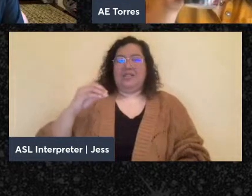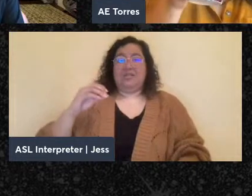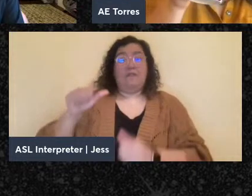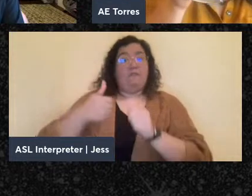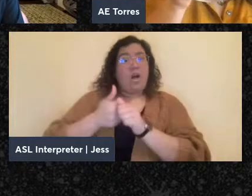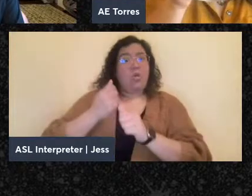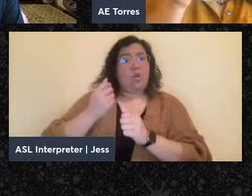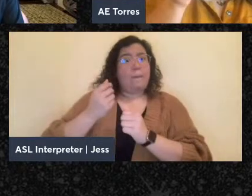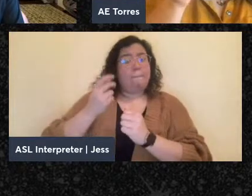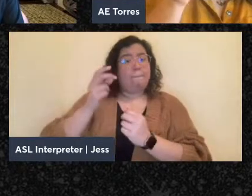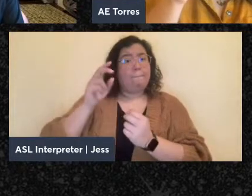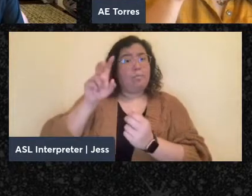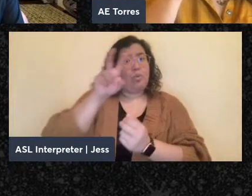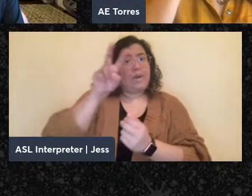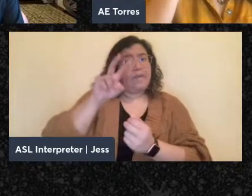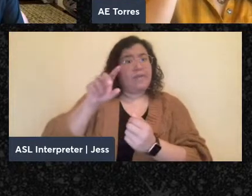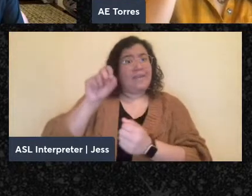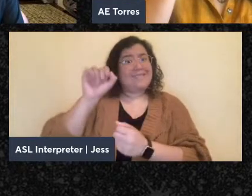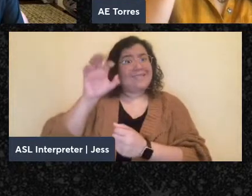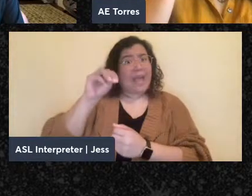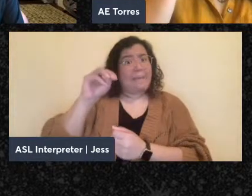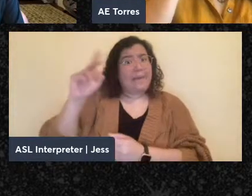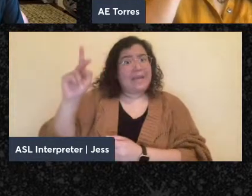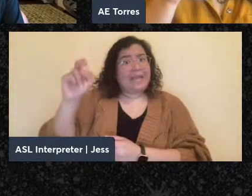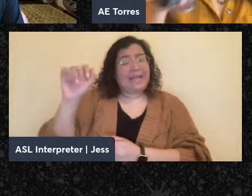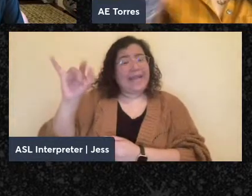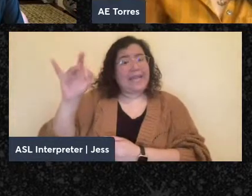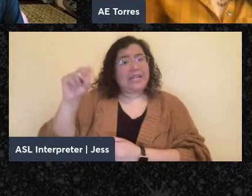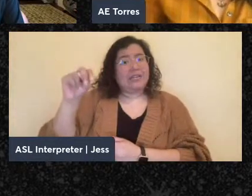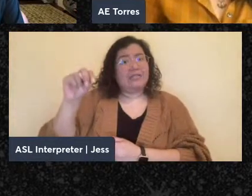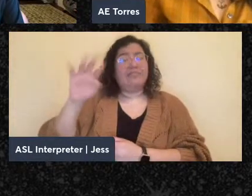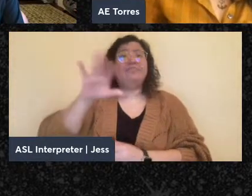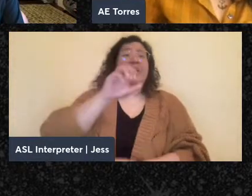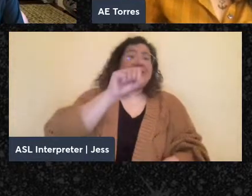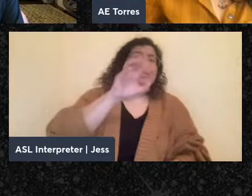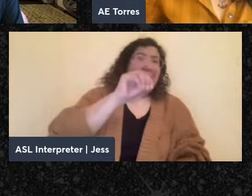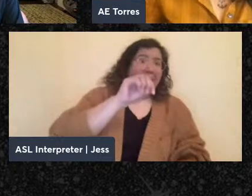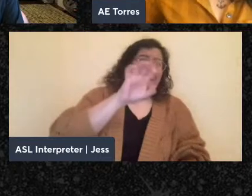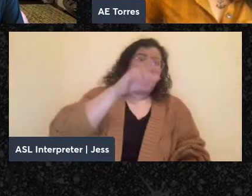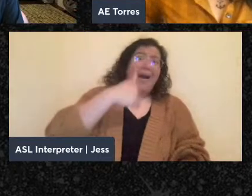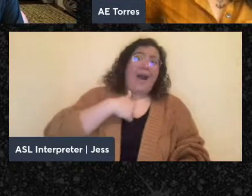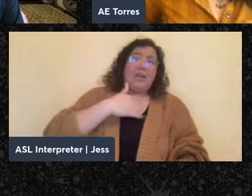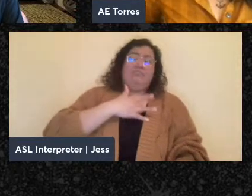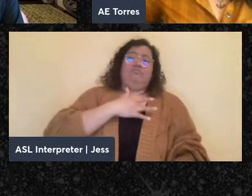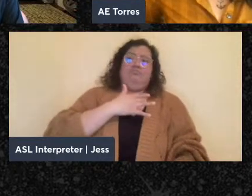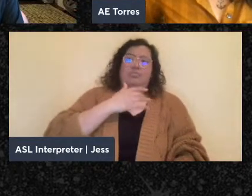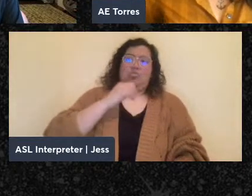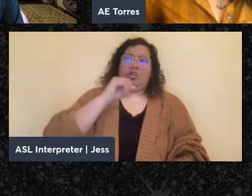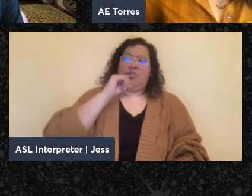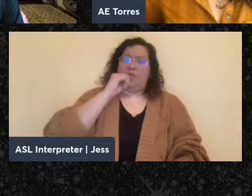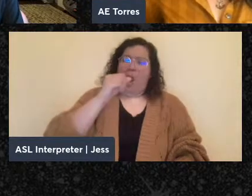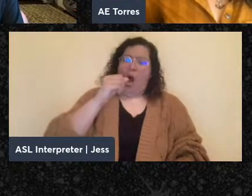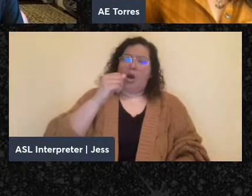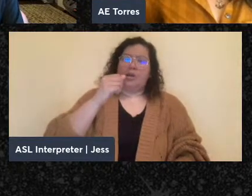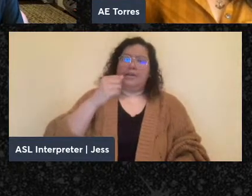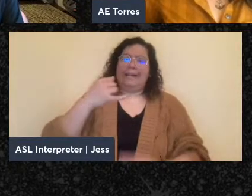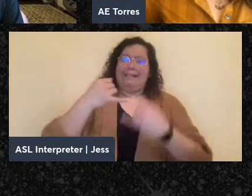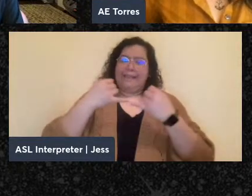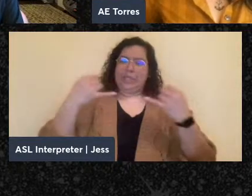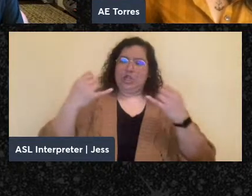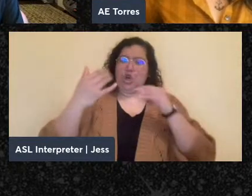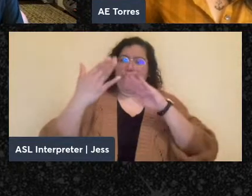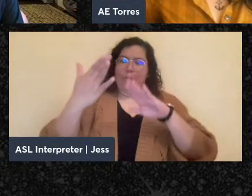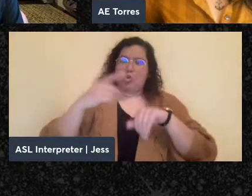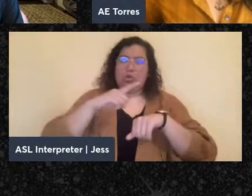Kenyon, you know, Sam, I was just very taken with the idea of the nonlinear approach to